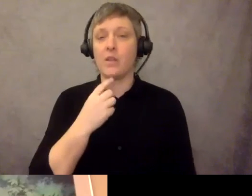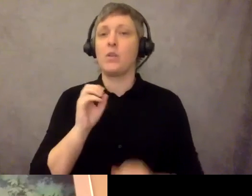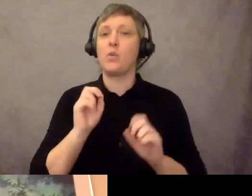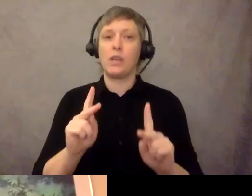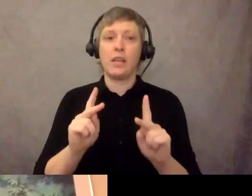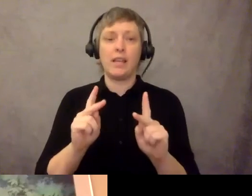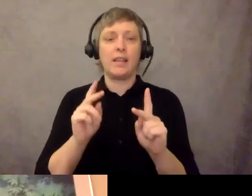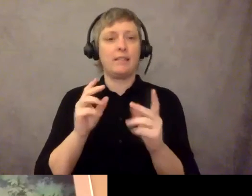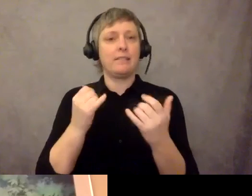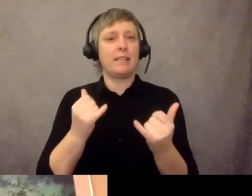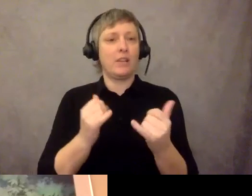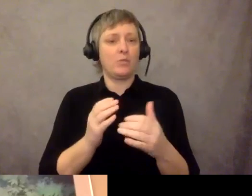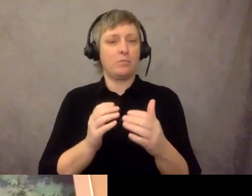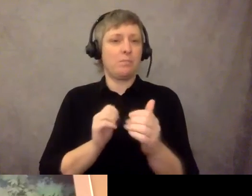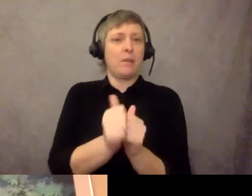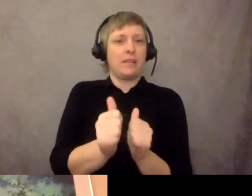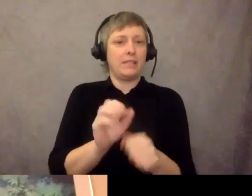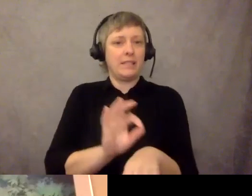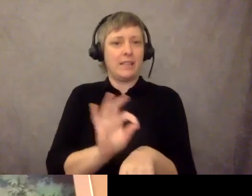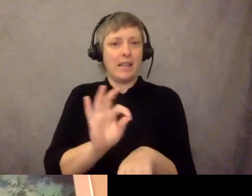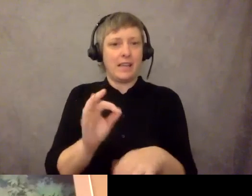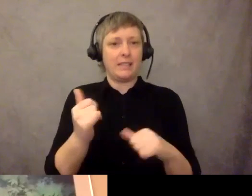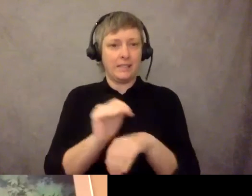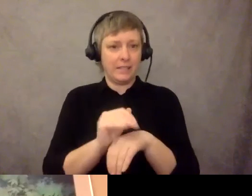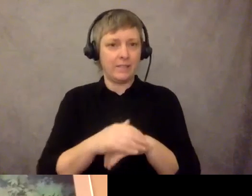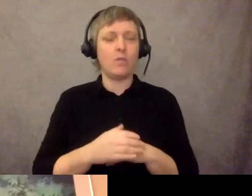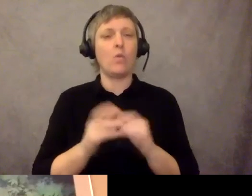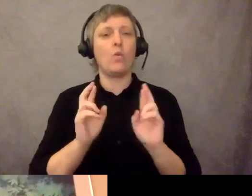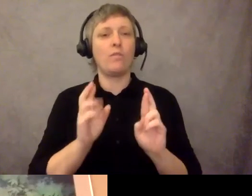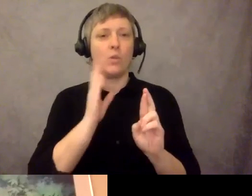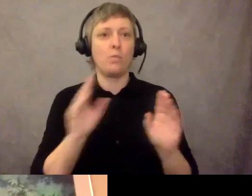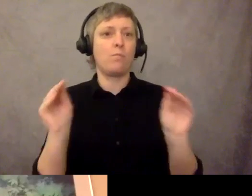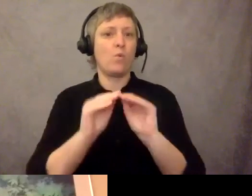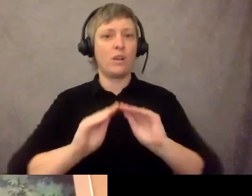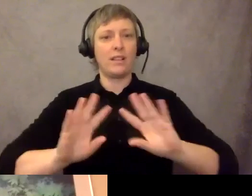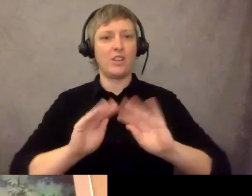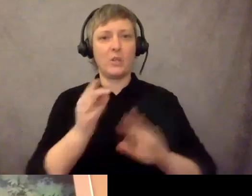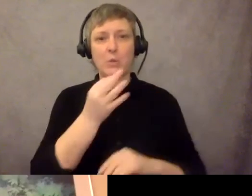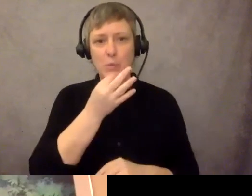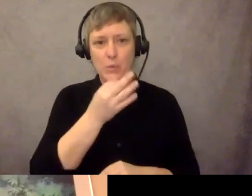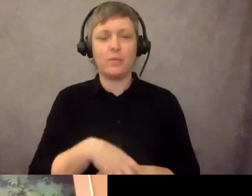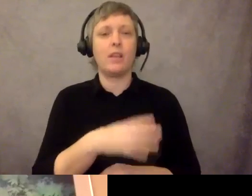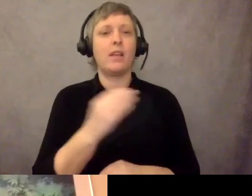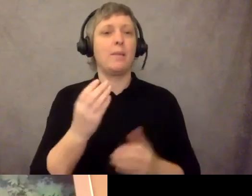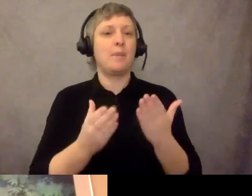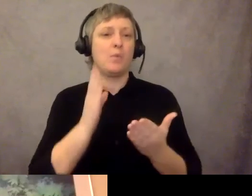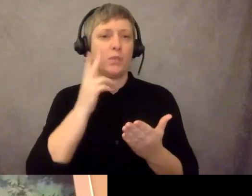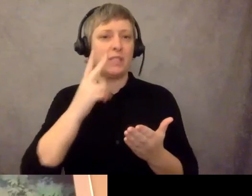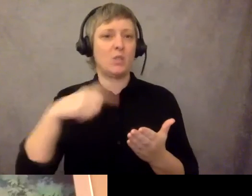clarity really soon and maybe we will see you in person tomorrow.